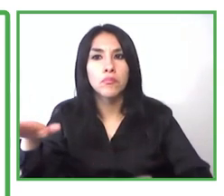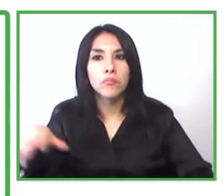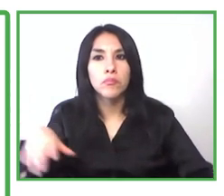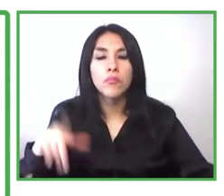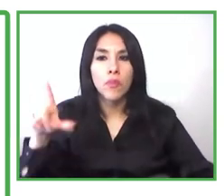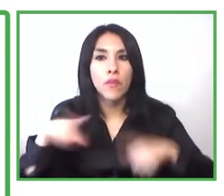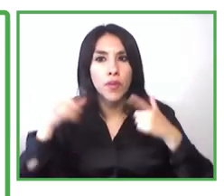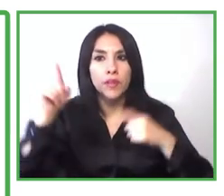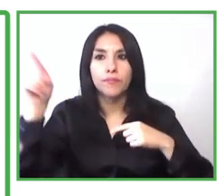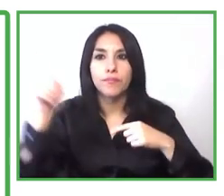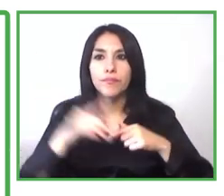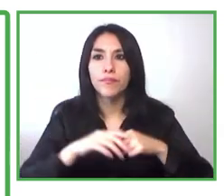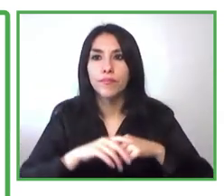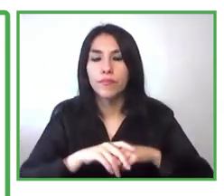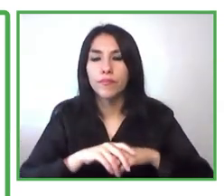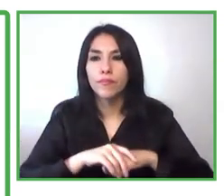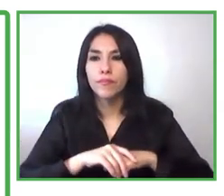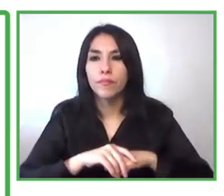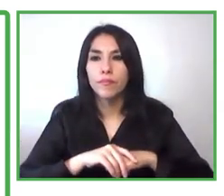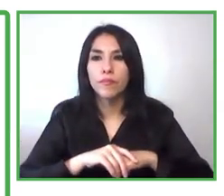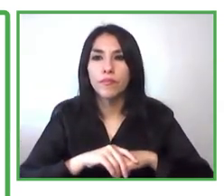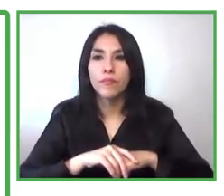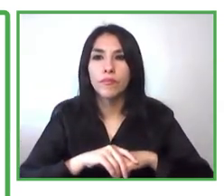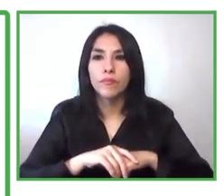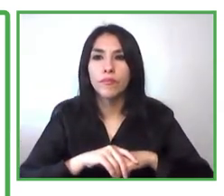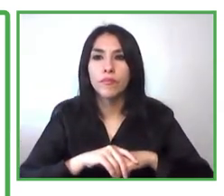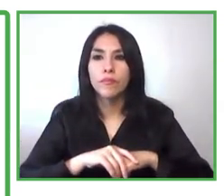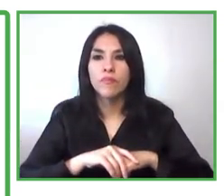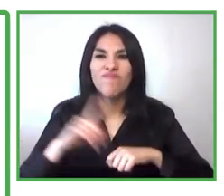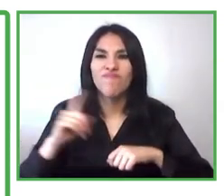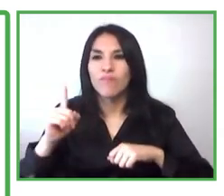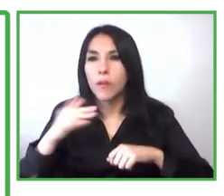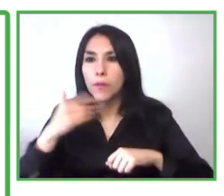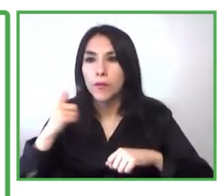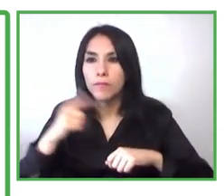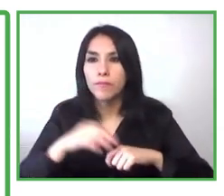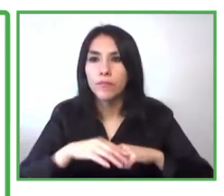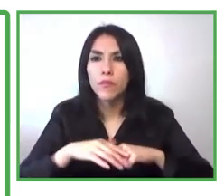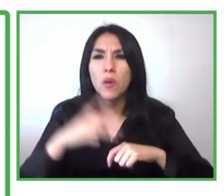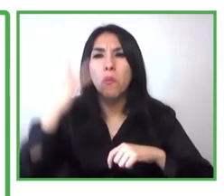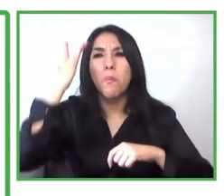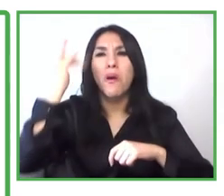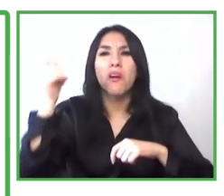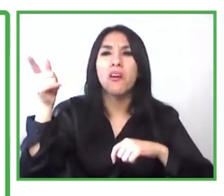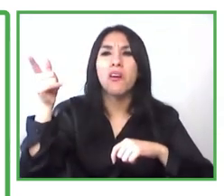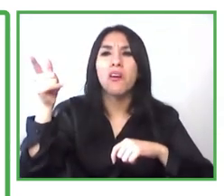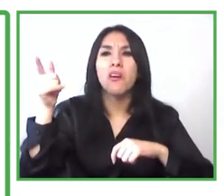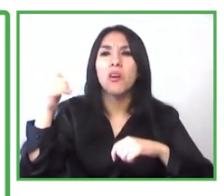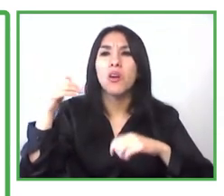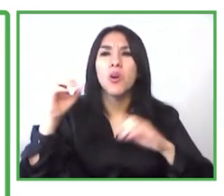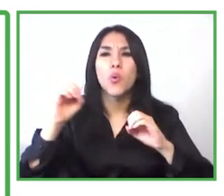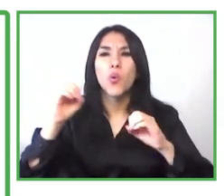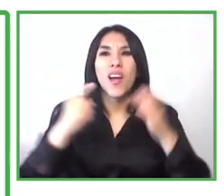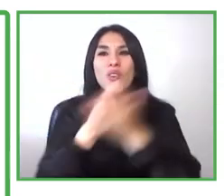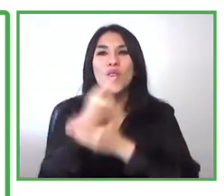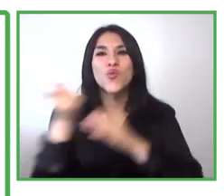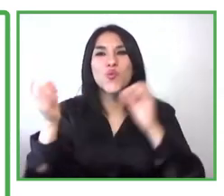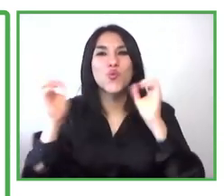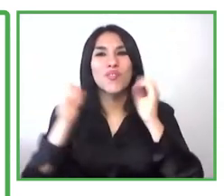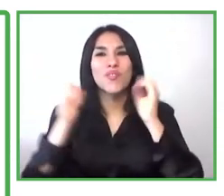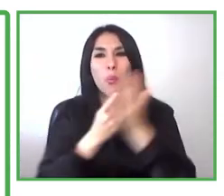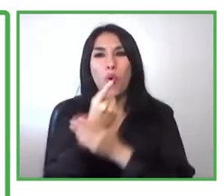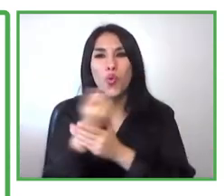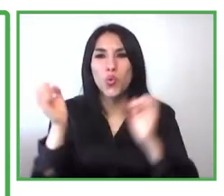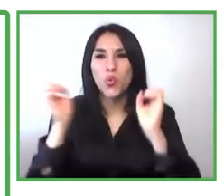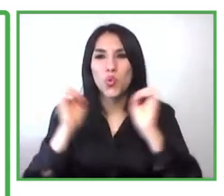not because of lack of opportunities but because i faced so many challenges to access